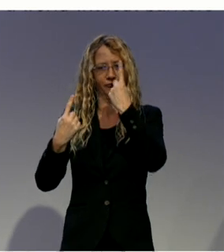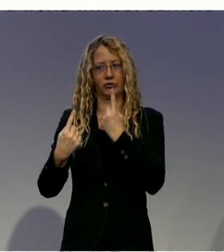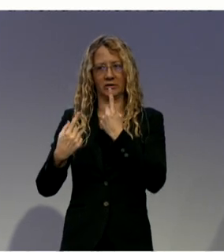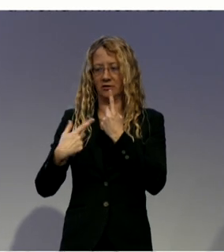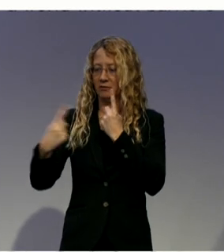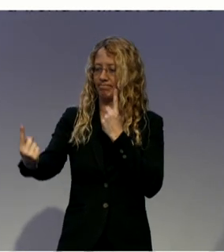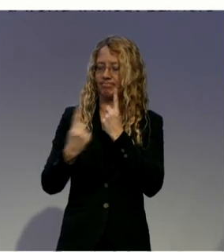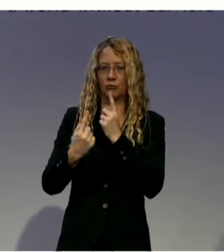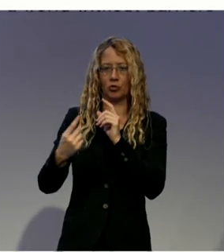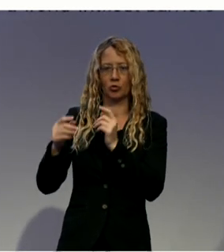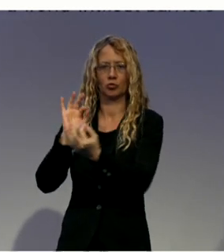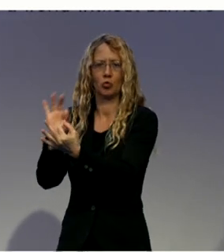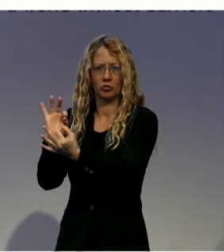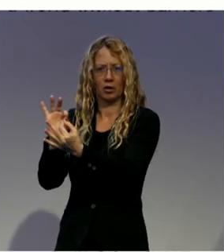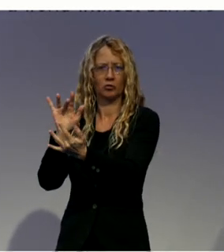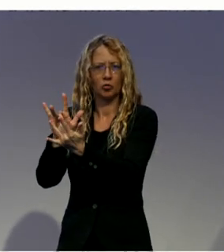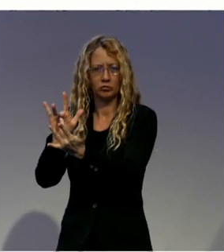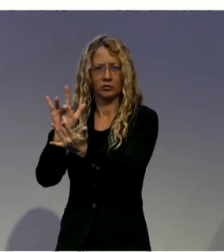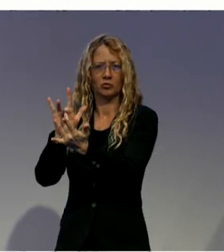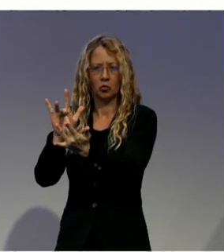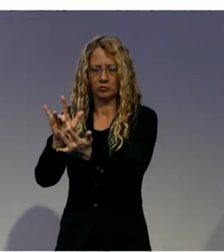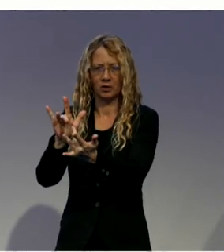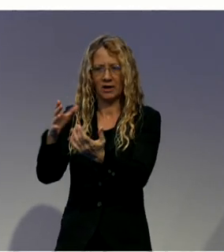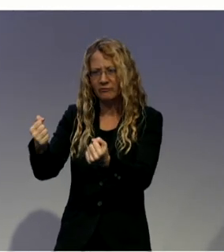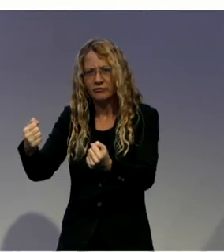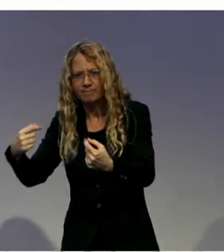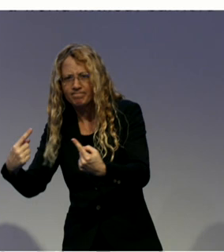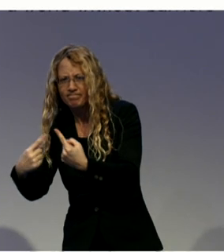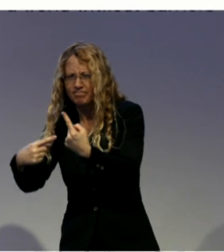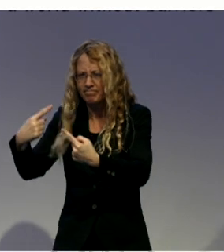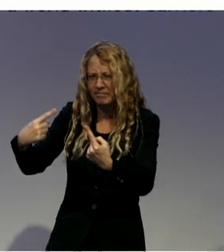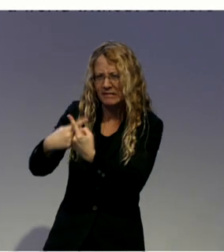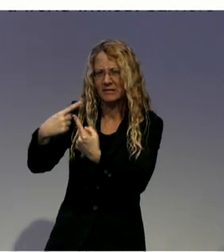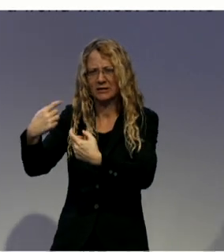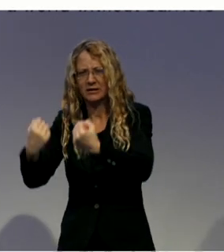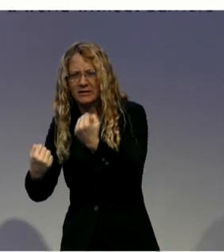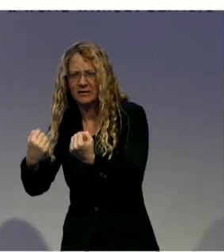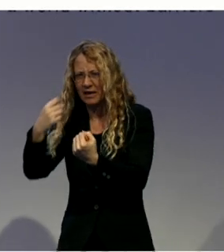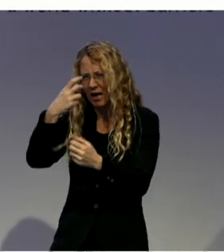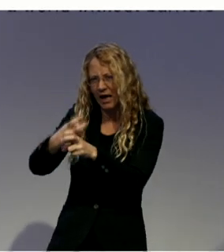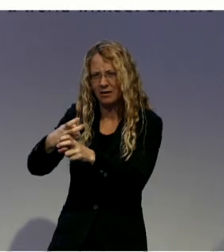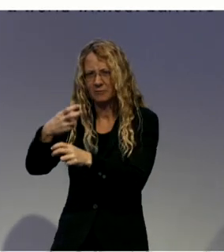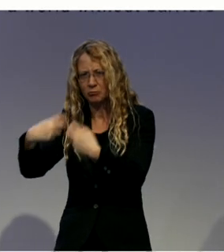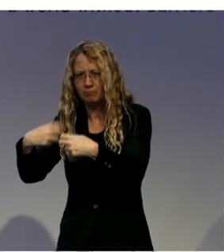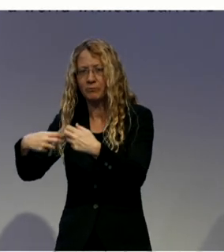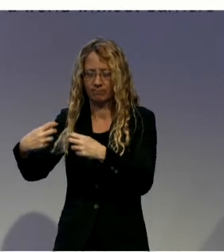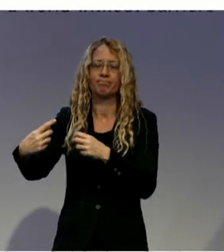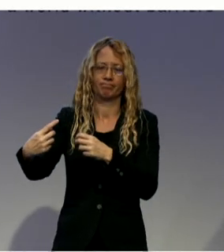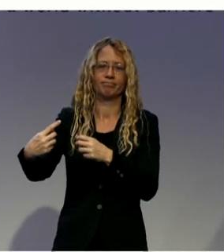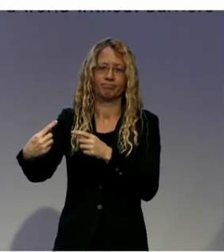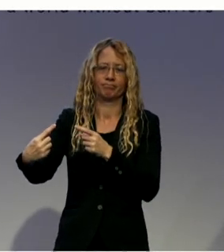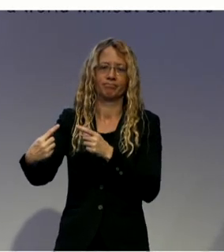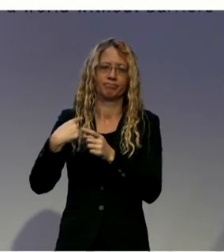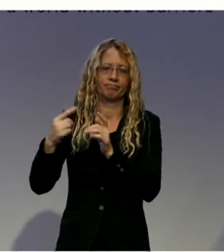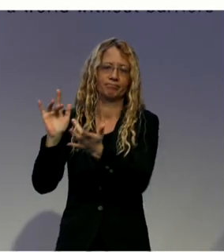conflicts and difficulties that are related to decision making and are of course perceived by the